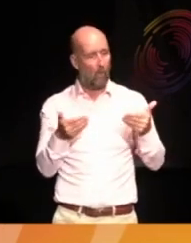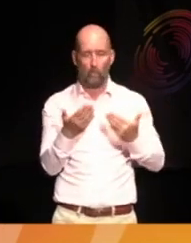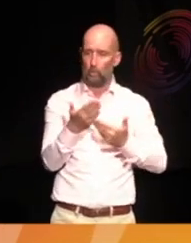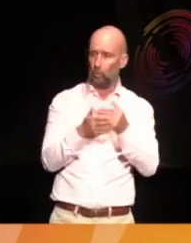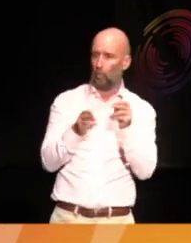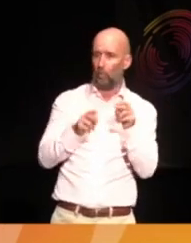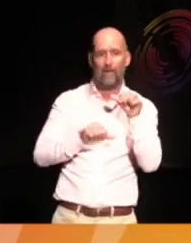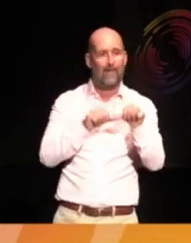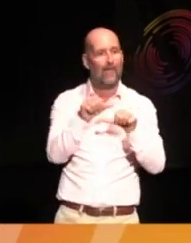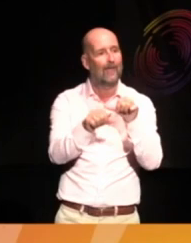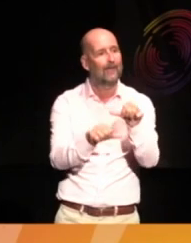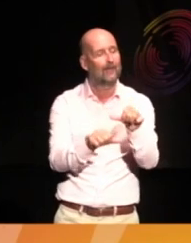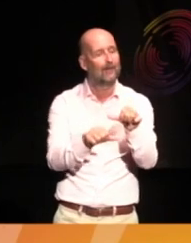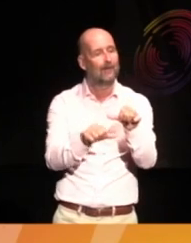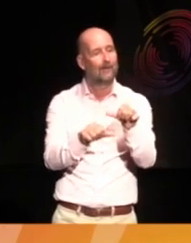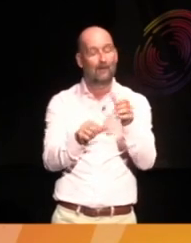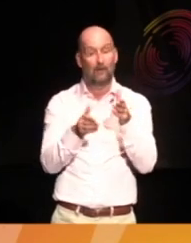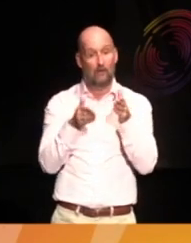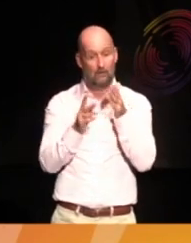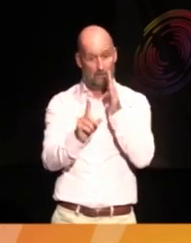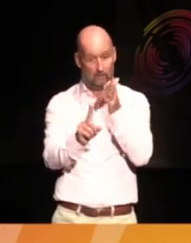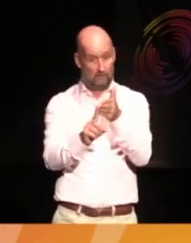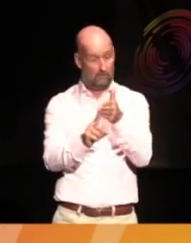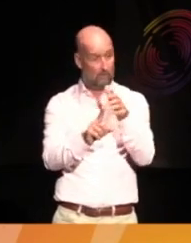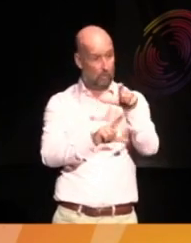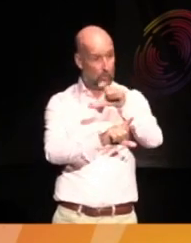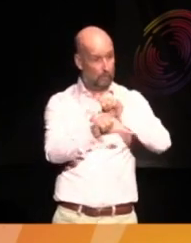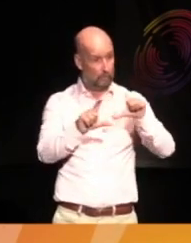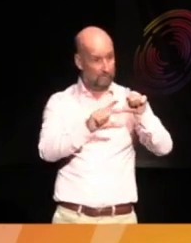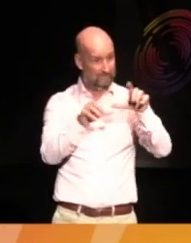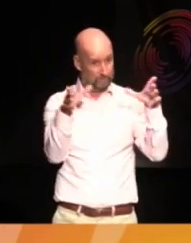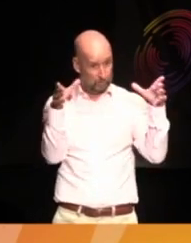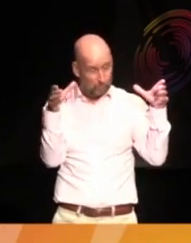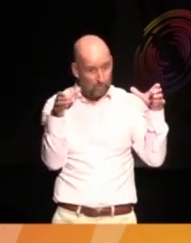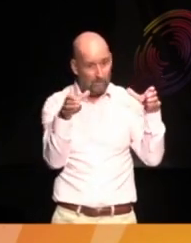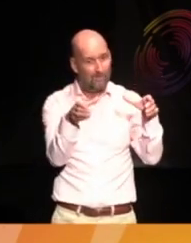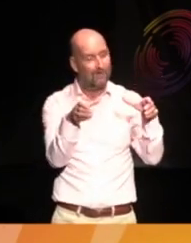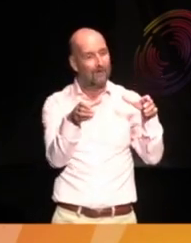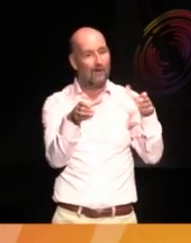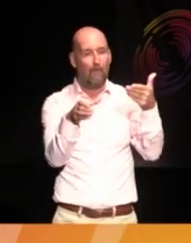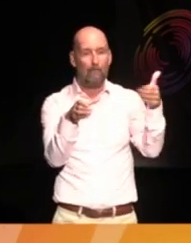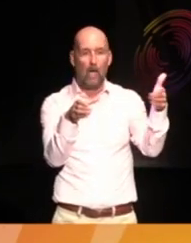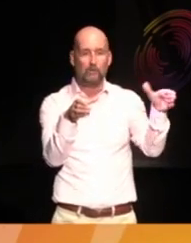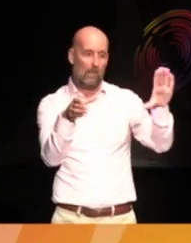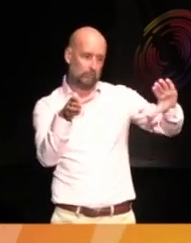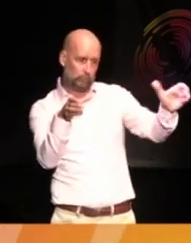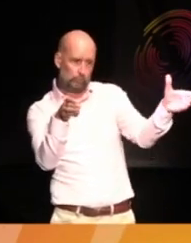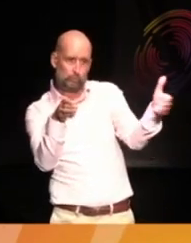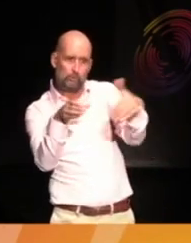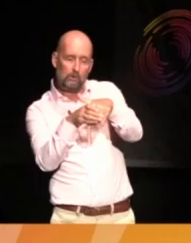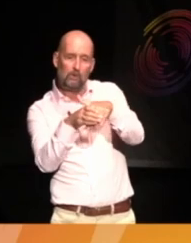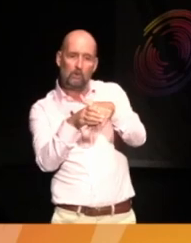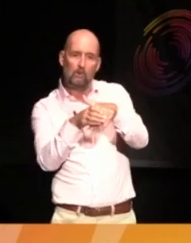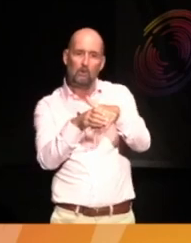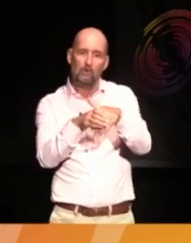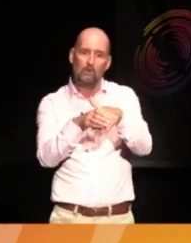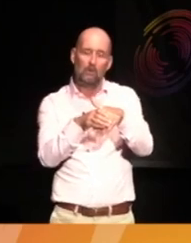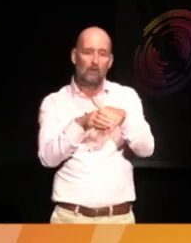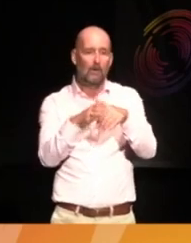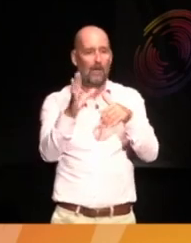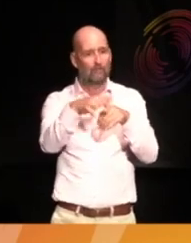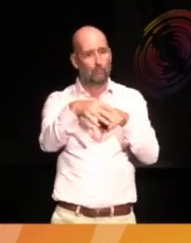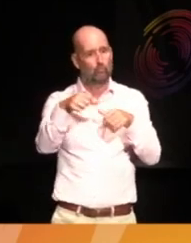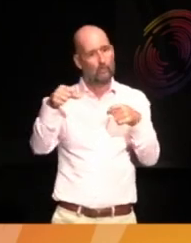but to centre communities and marginalised voices, we have to then remove